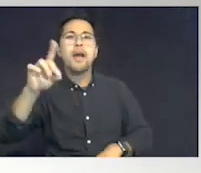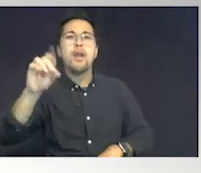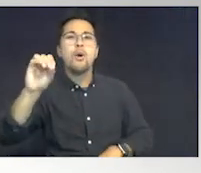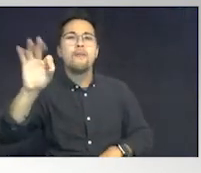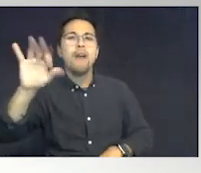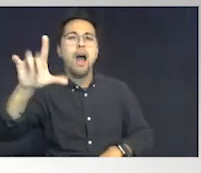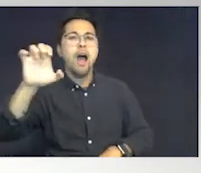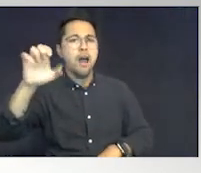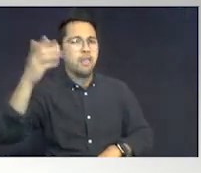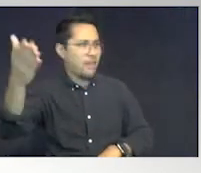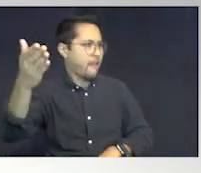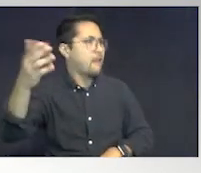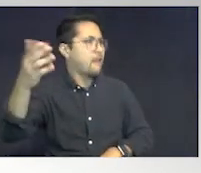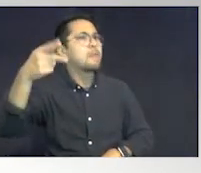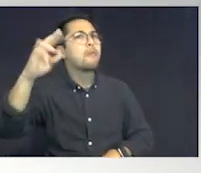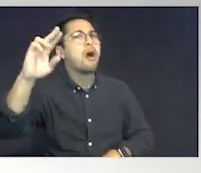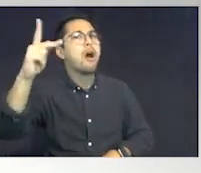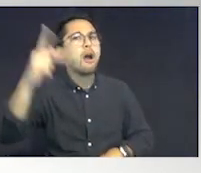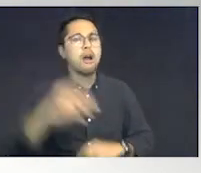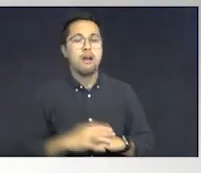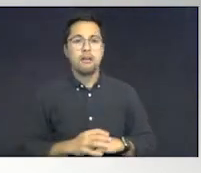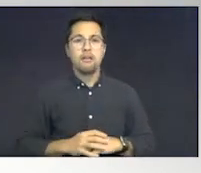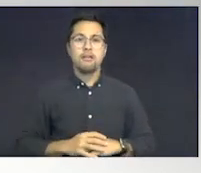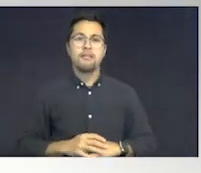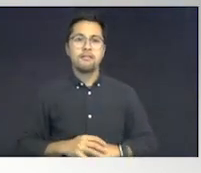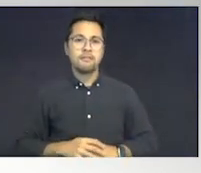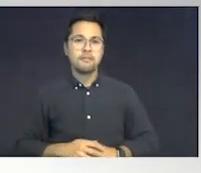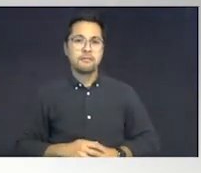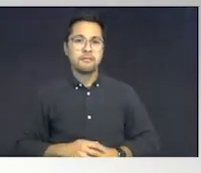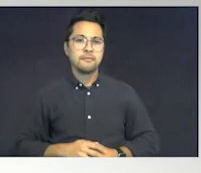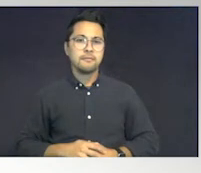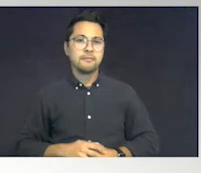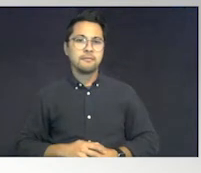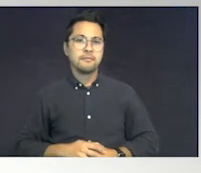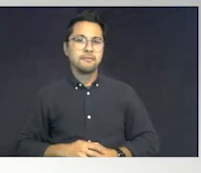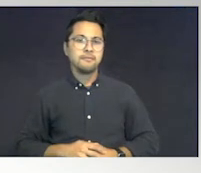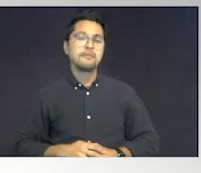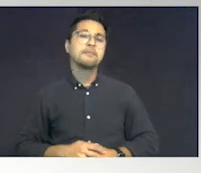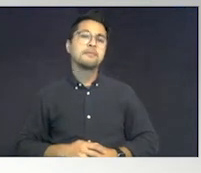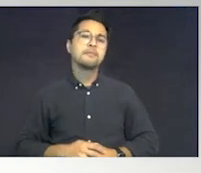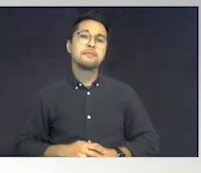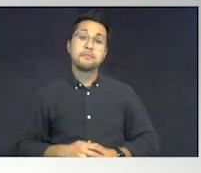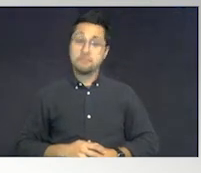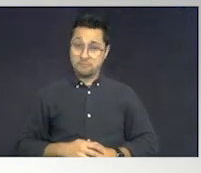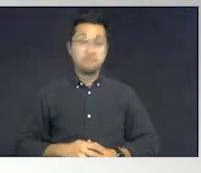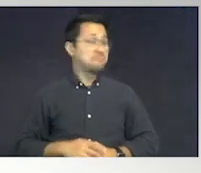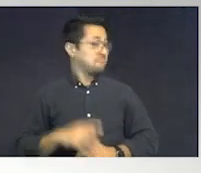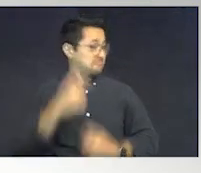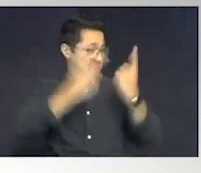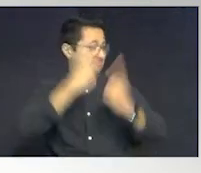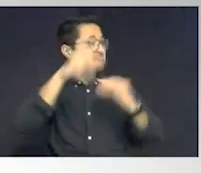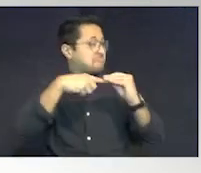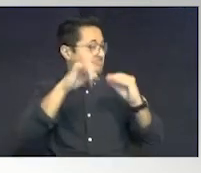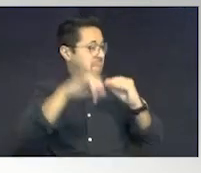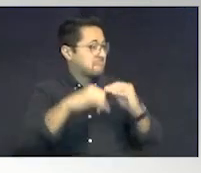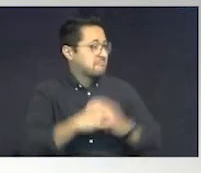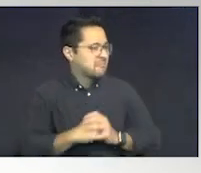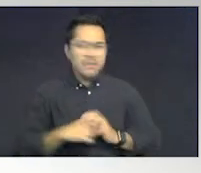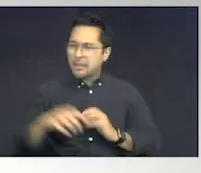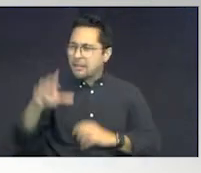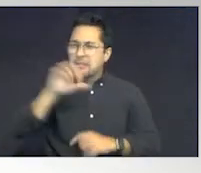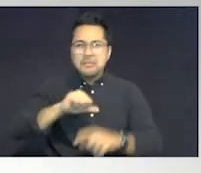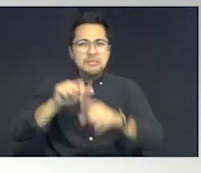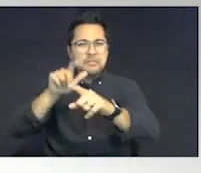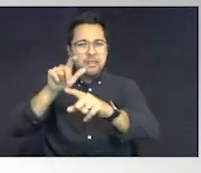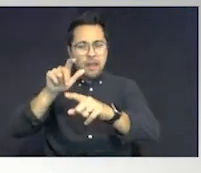in the park. right, okay, think about that. 26